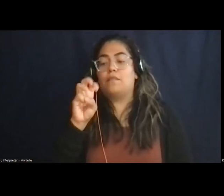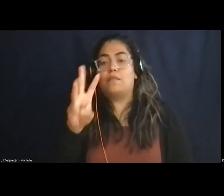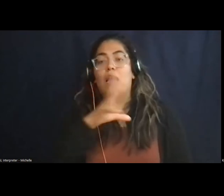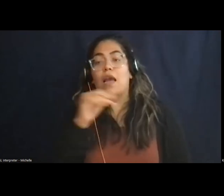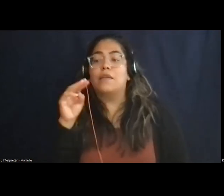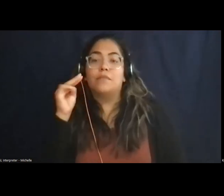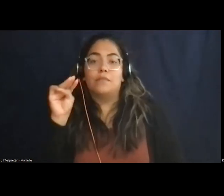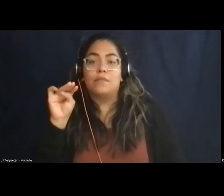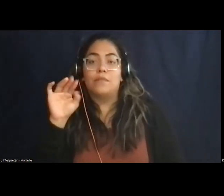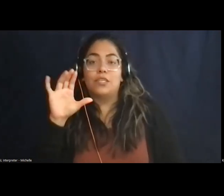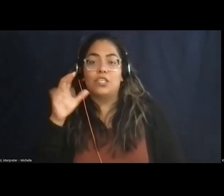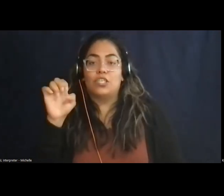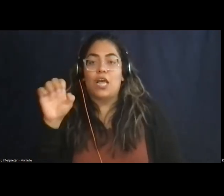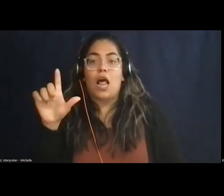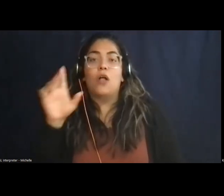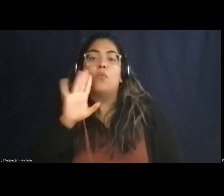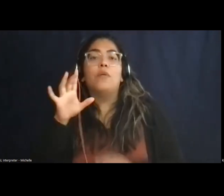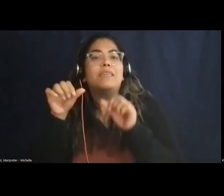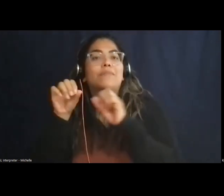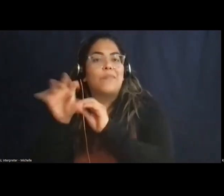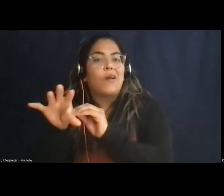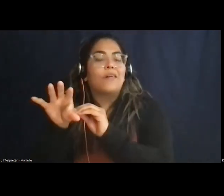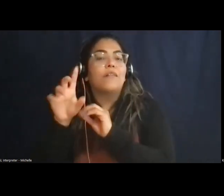spotlighted along with the speakers for everyone's accessibility.